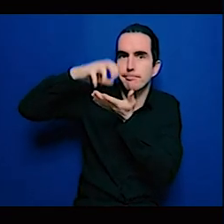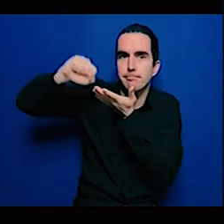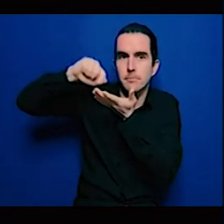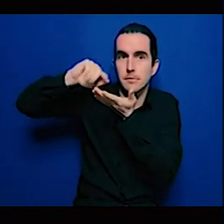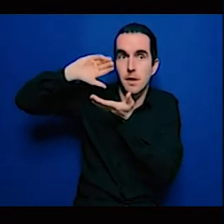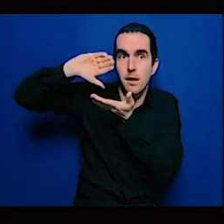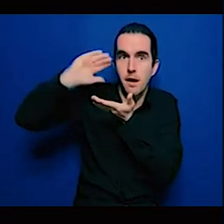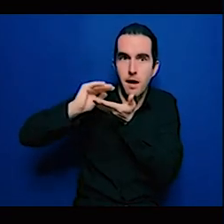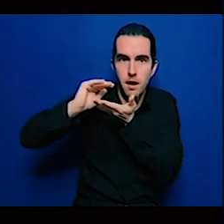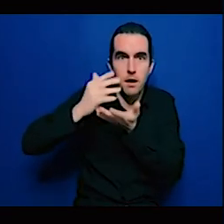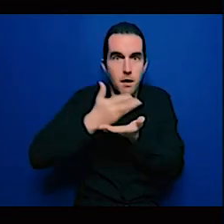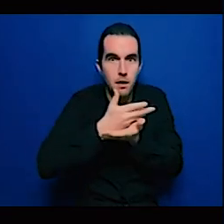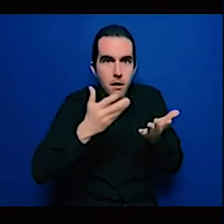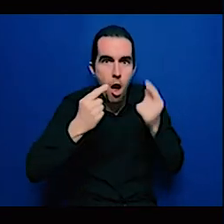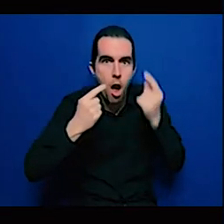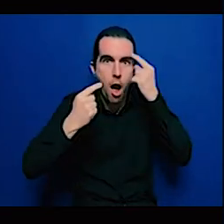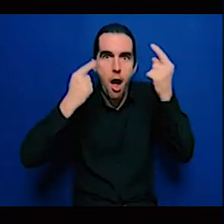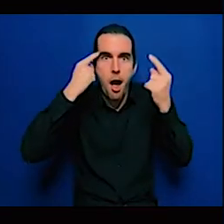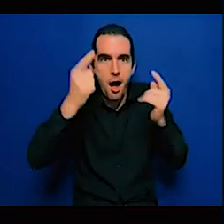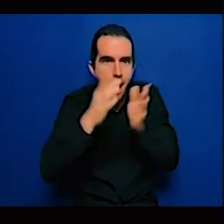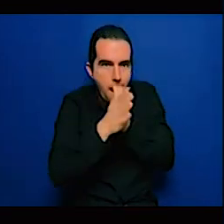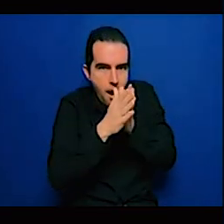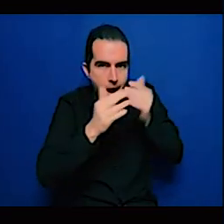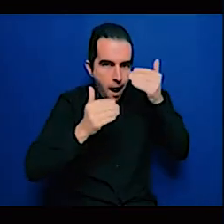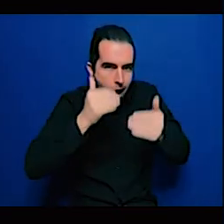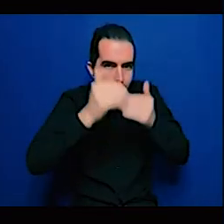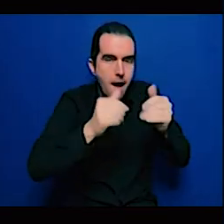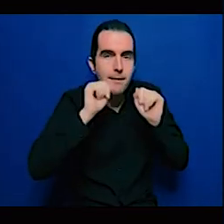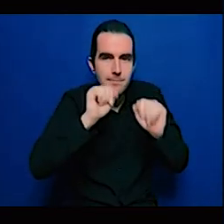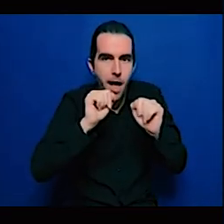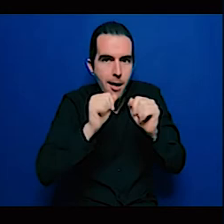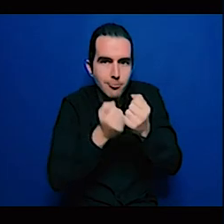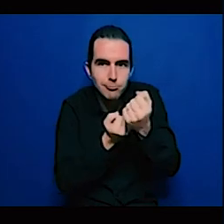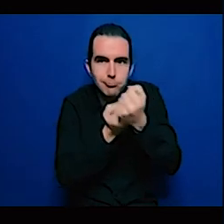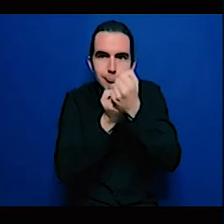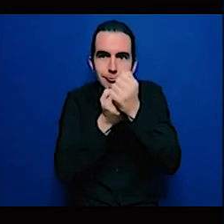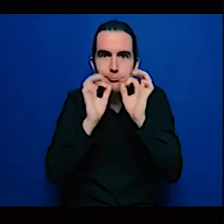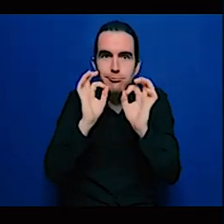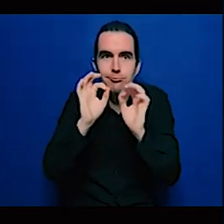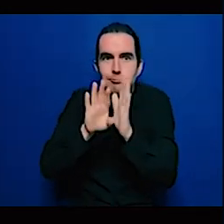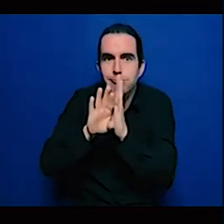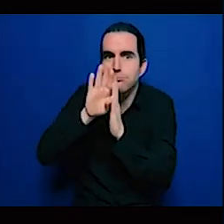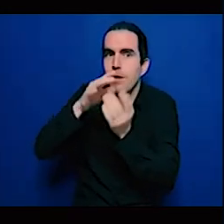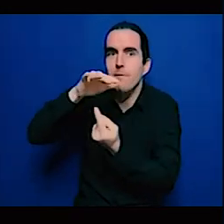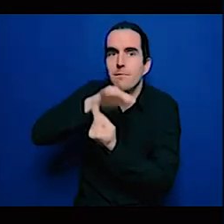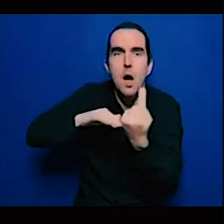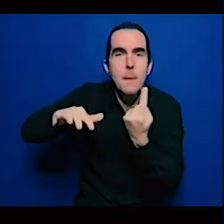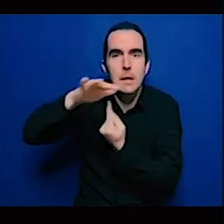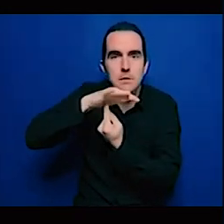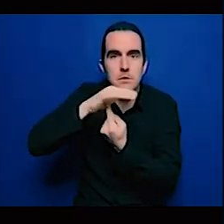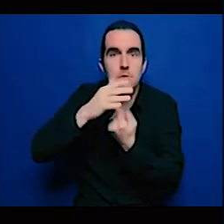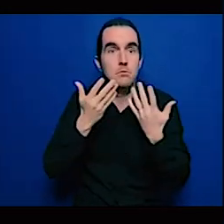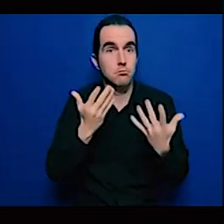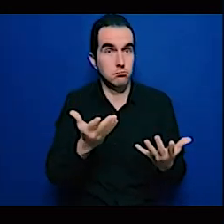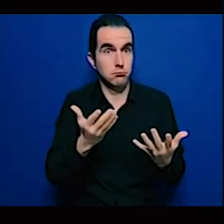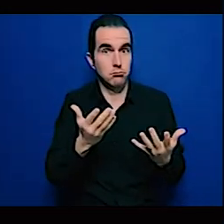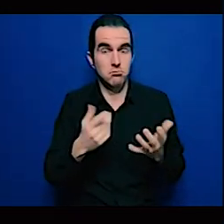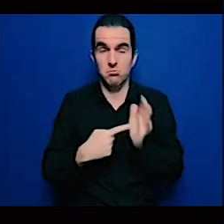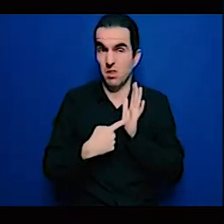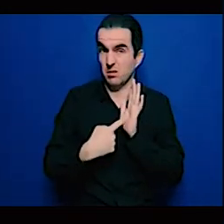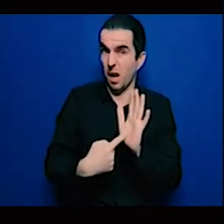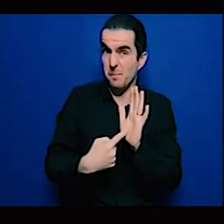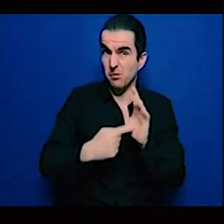in our system reducing taxes is useful for businesses